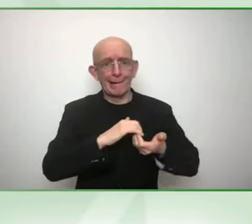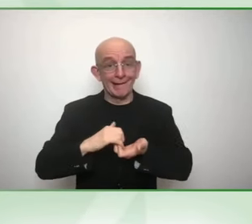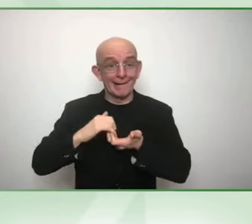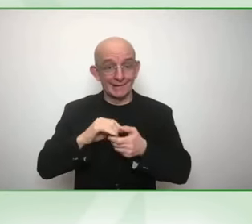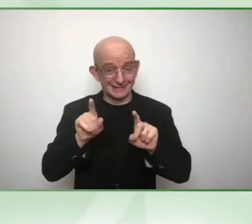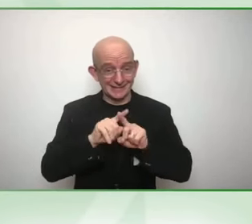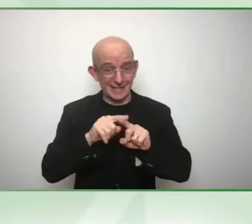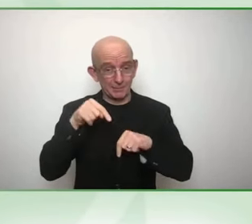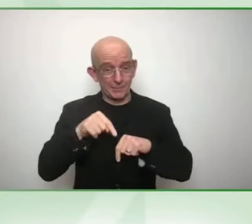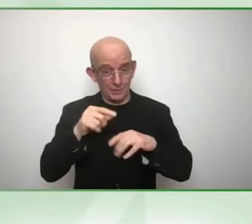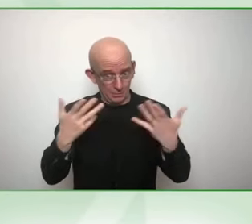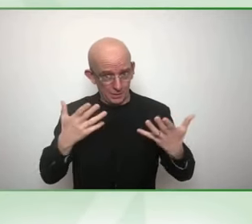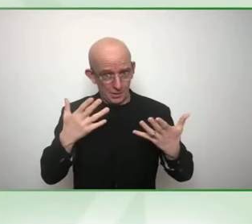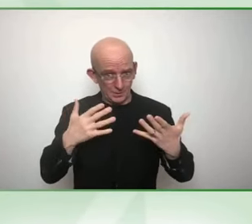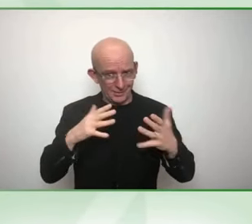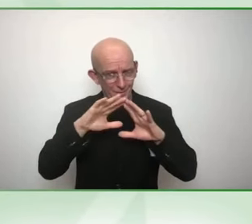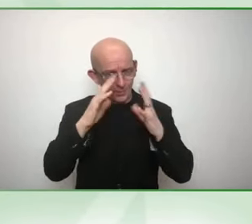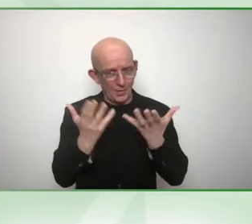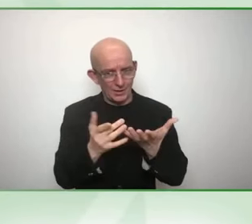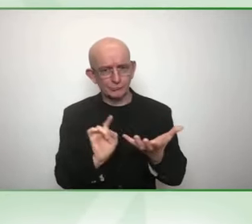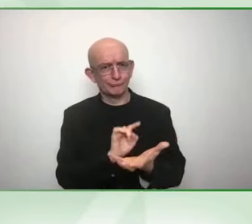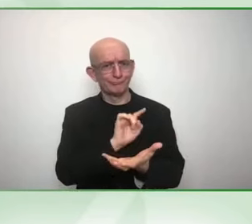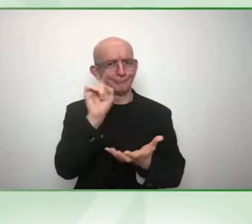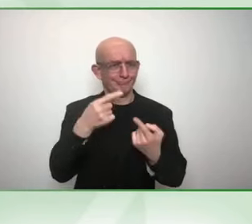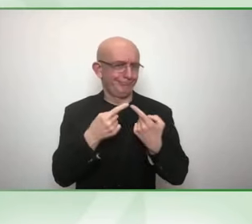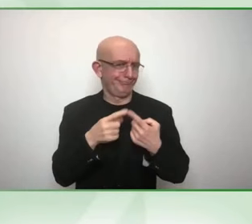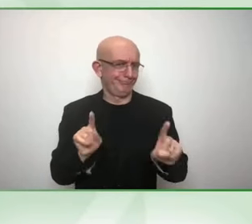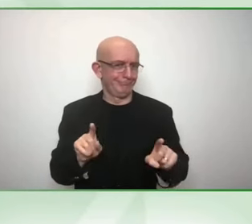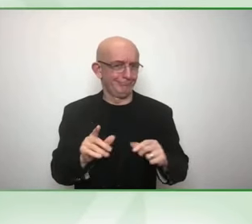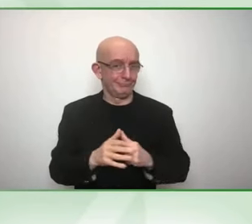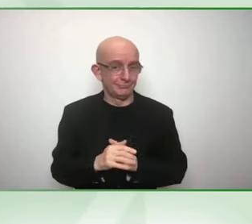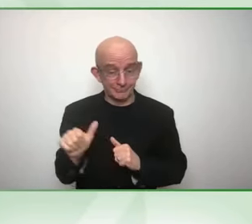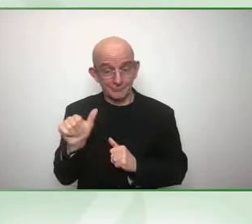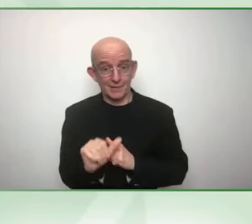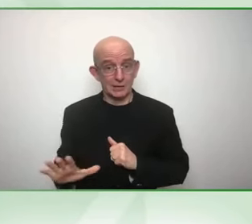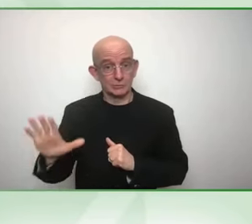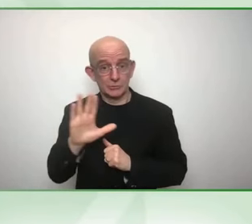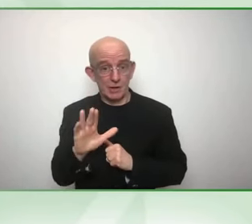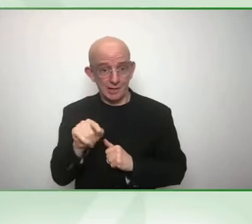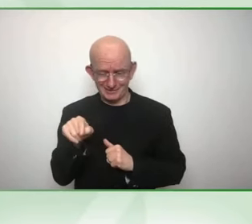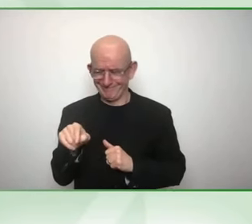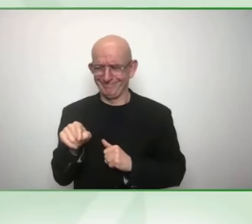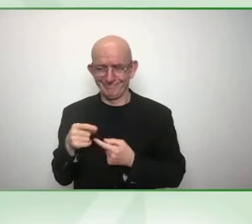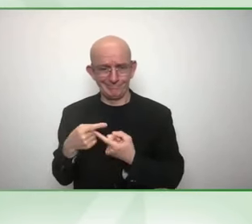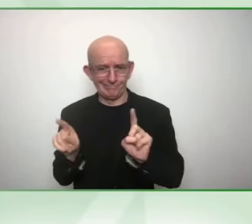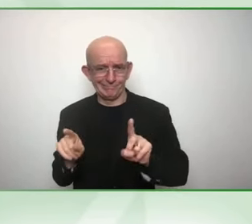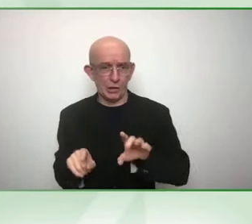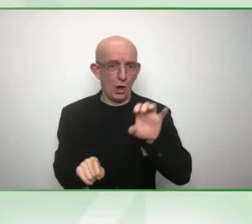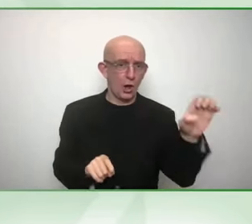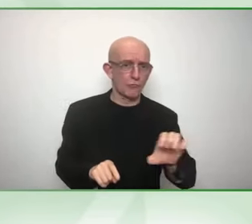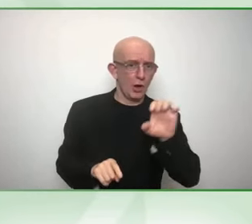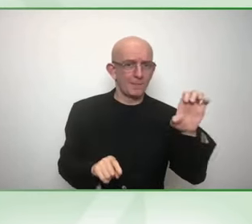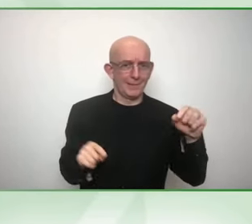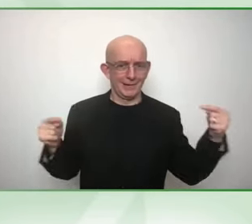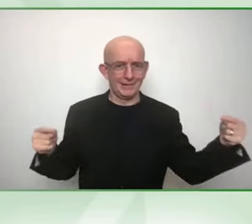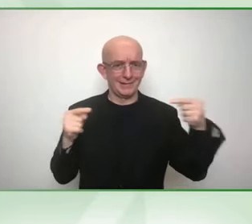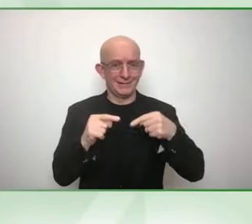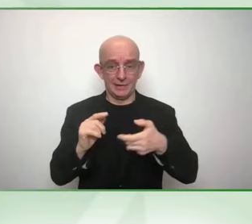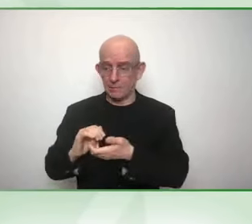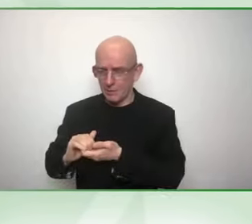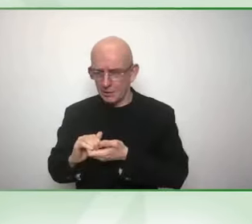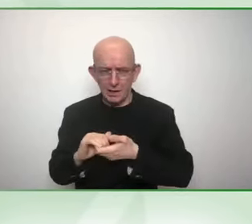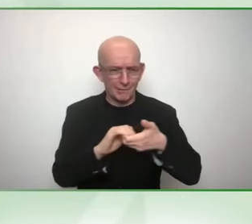understand and see how we can bring these connections, these networks and these ecosystems together. And